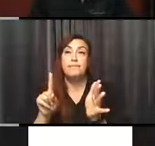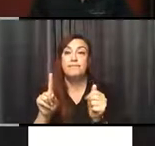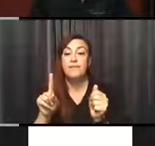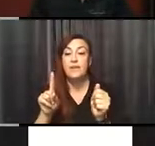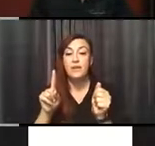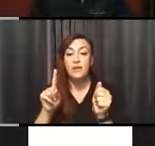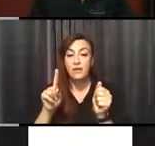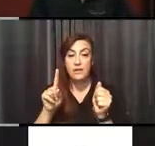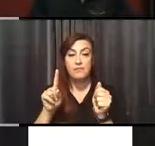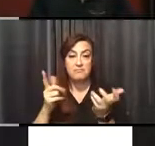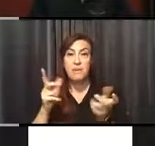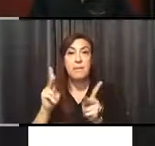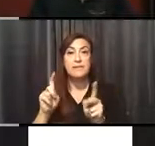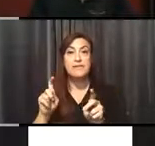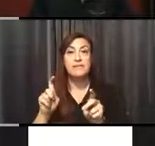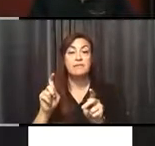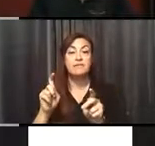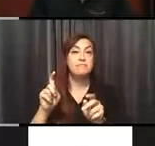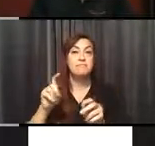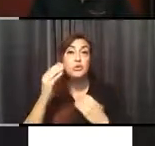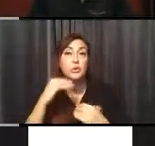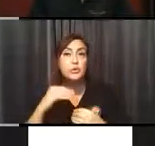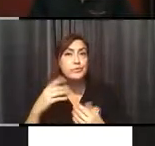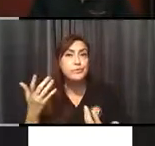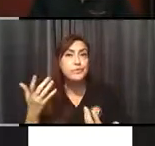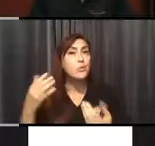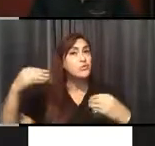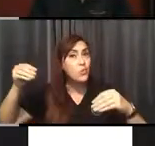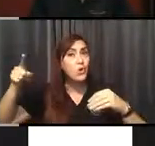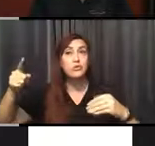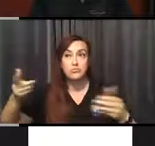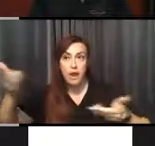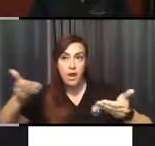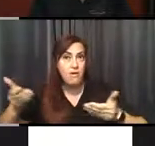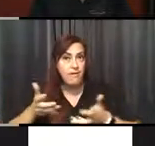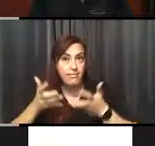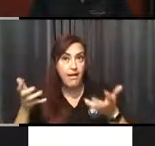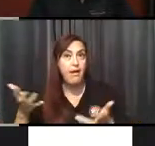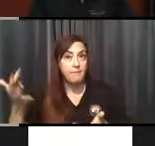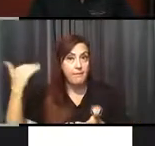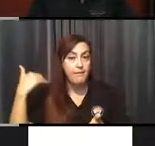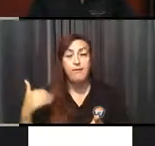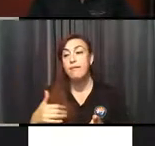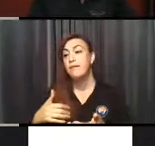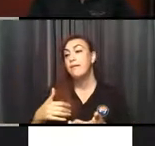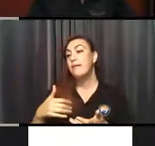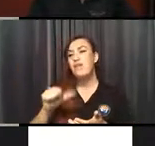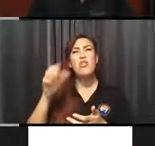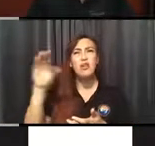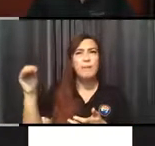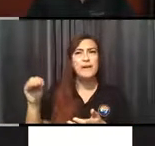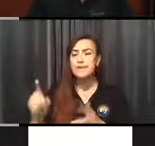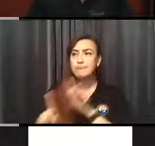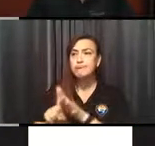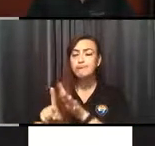people needed to get food into the stores. So we had those. We had other companies. And so we keep an ongoing